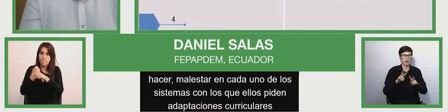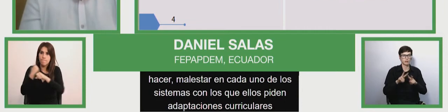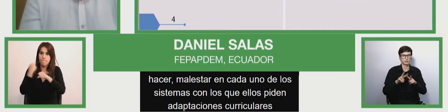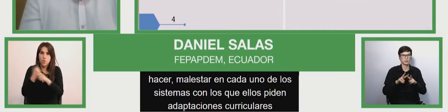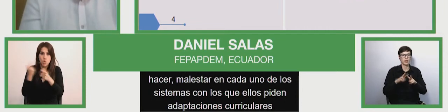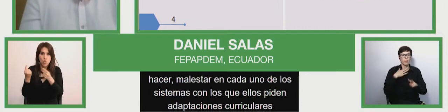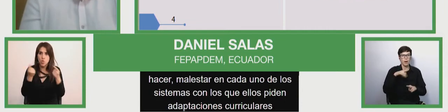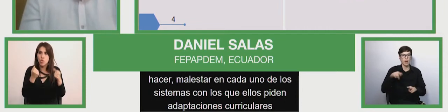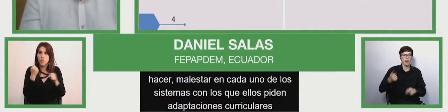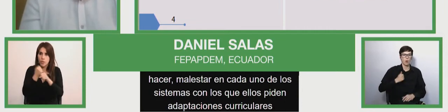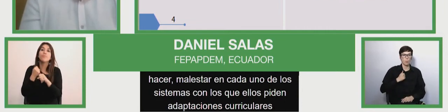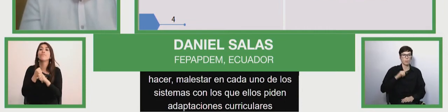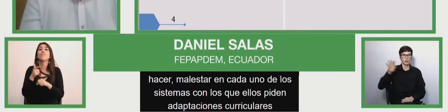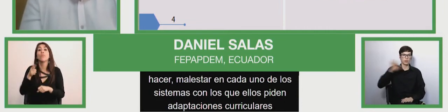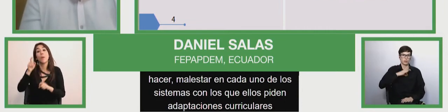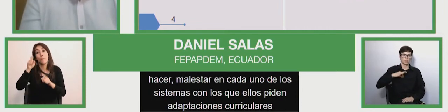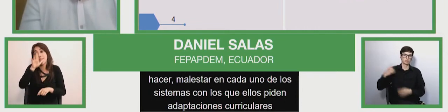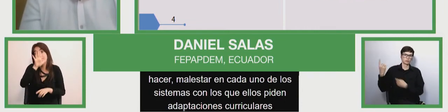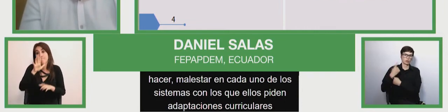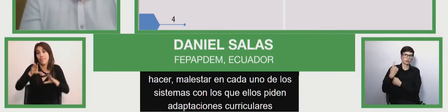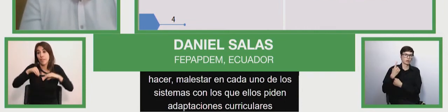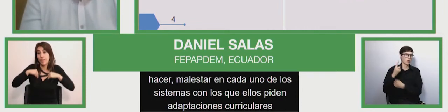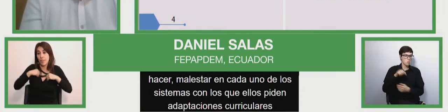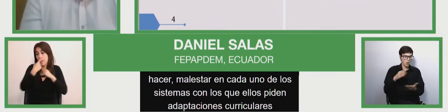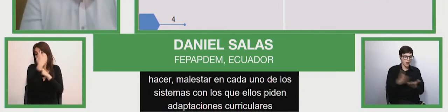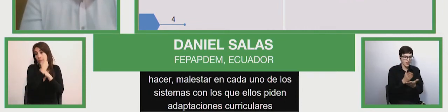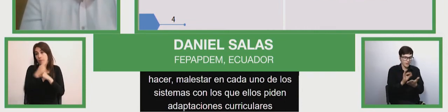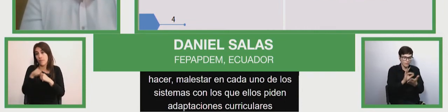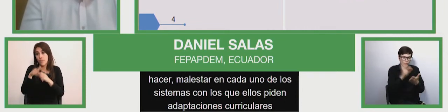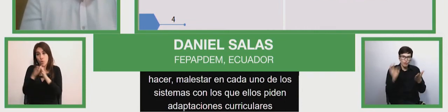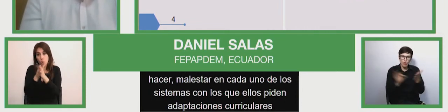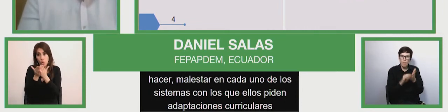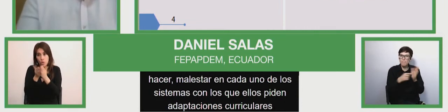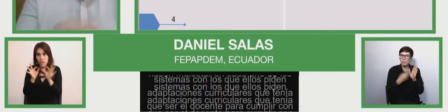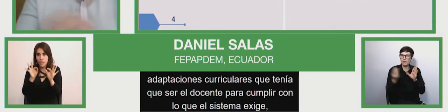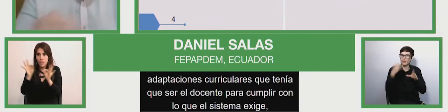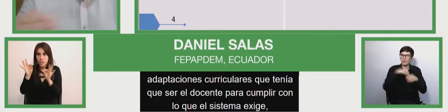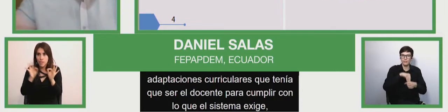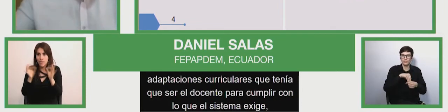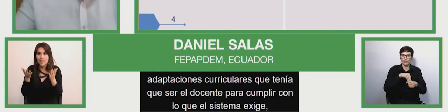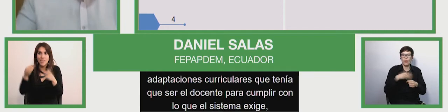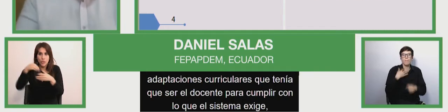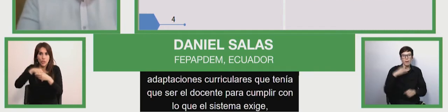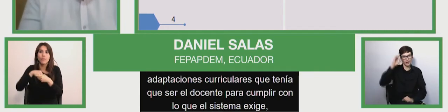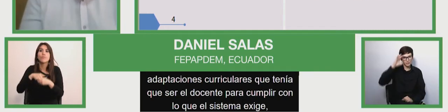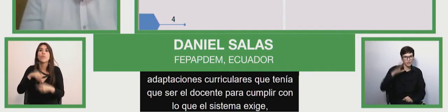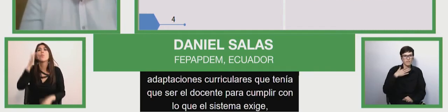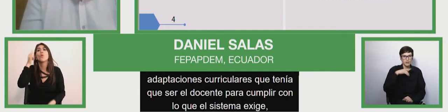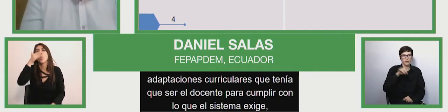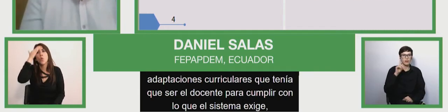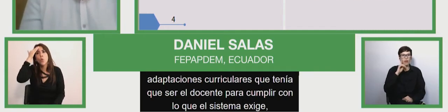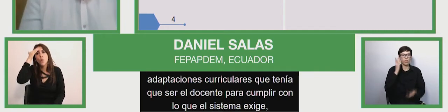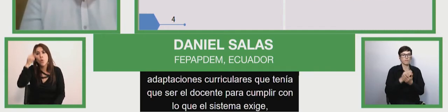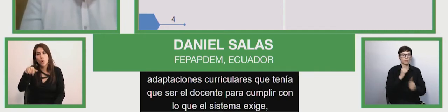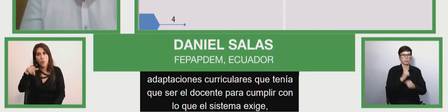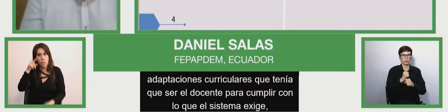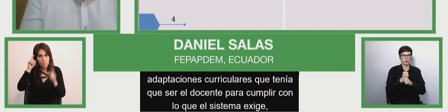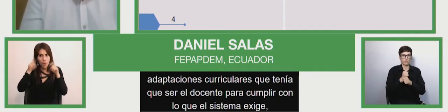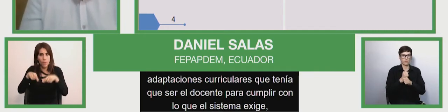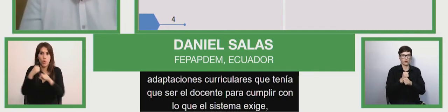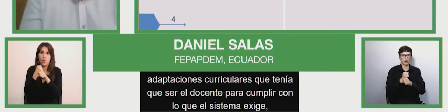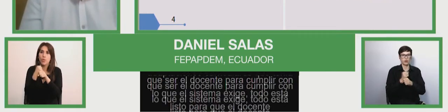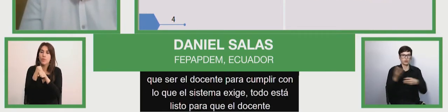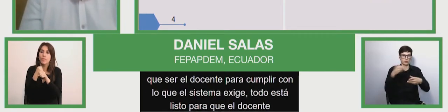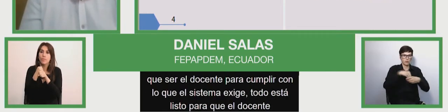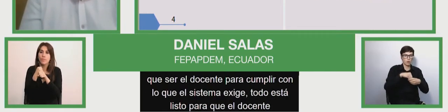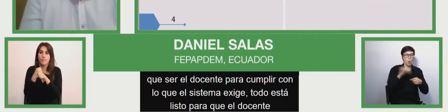but here it's already coded ready for the teacher in this case know what's going to be done what's going to be priorized and what